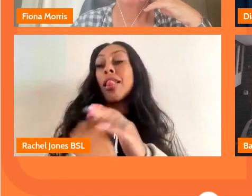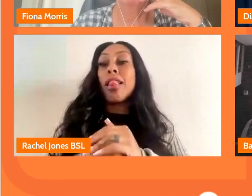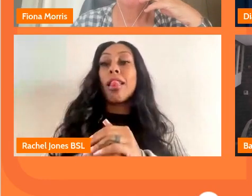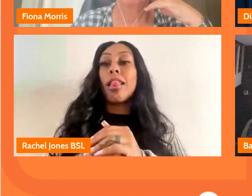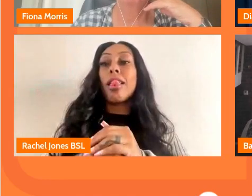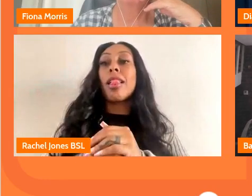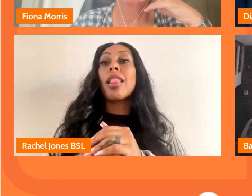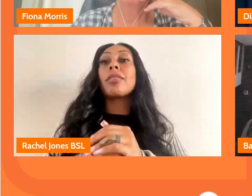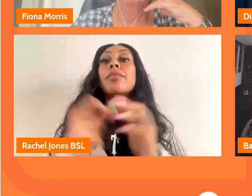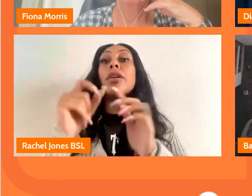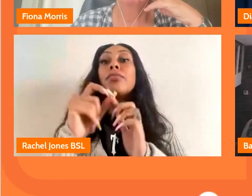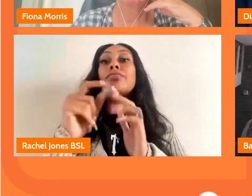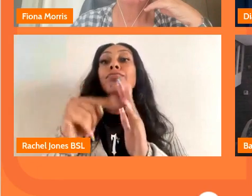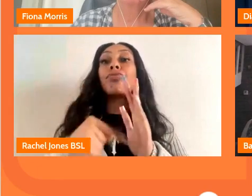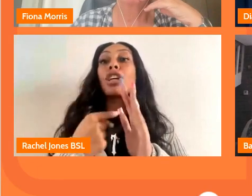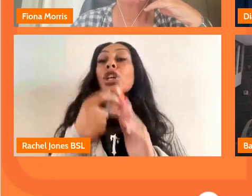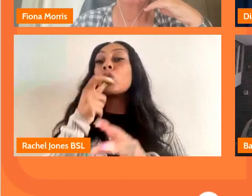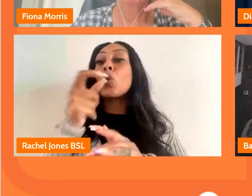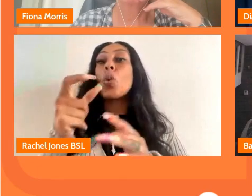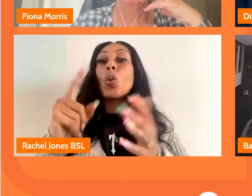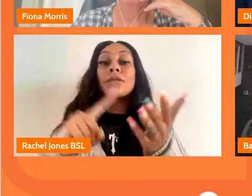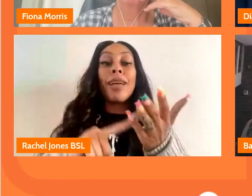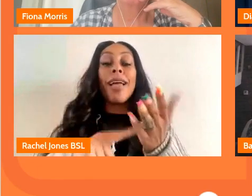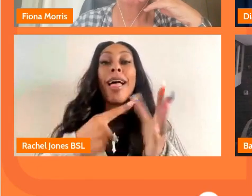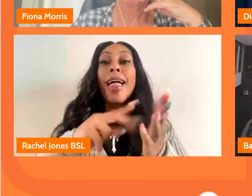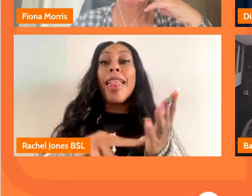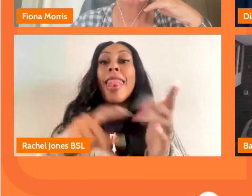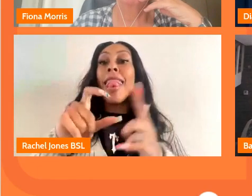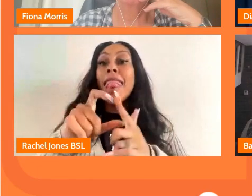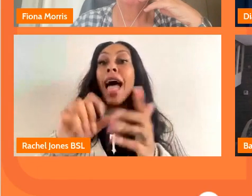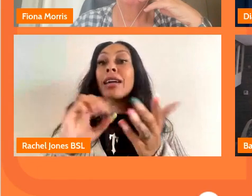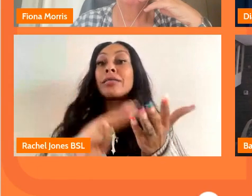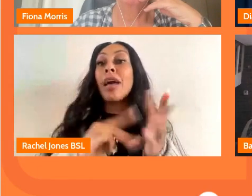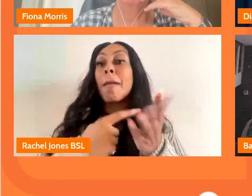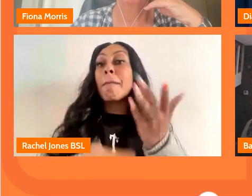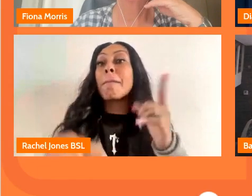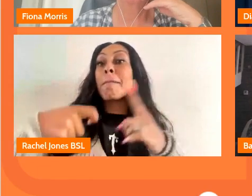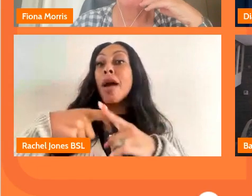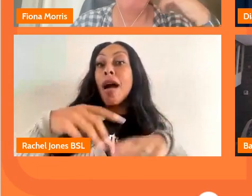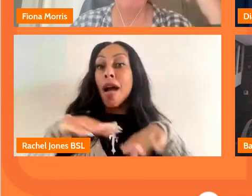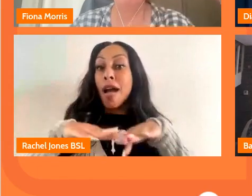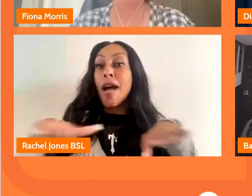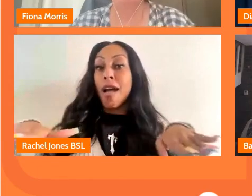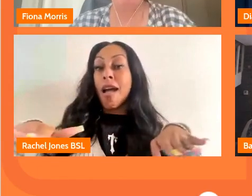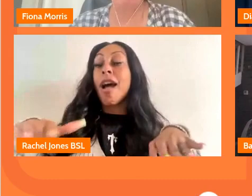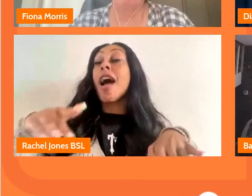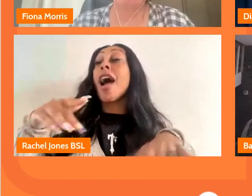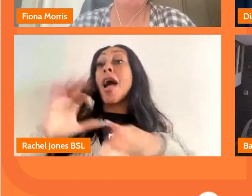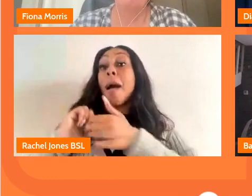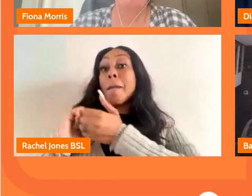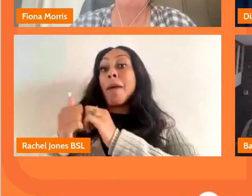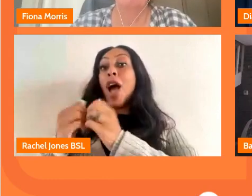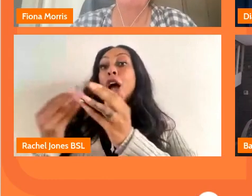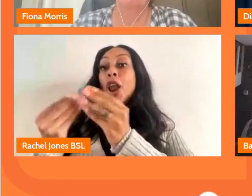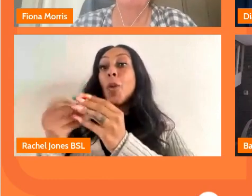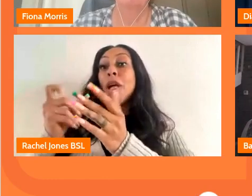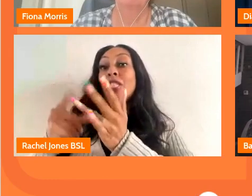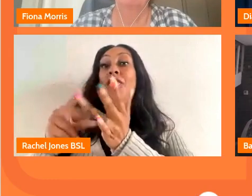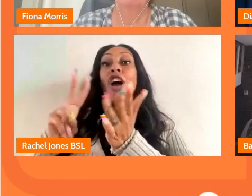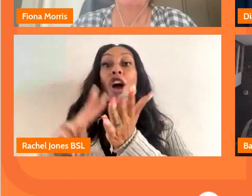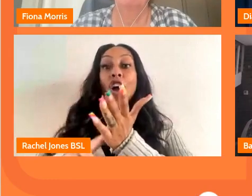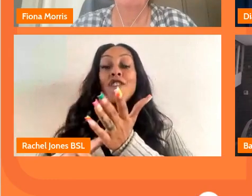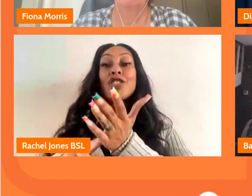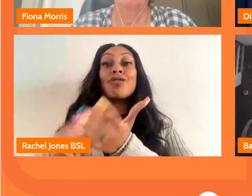landmark where we ended up partnering actually with coventry city of culture and the idea for that really